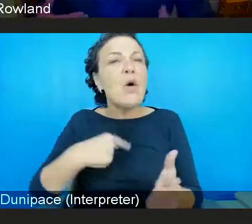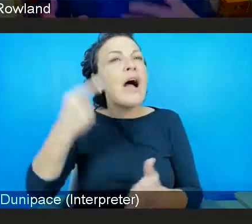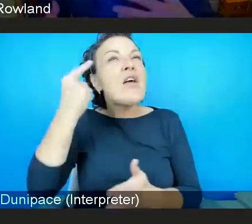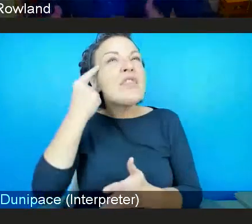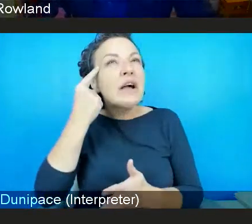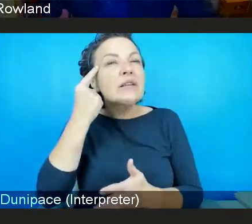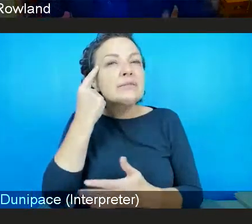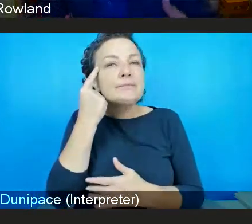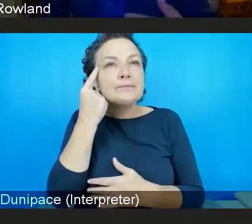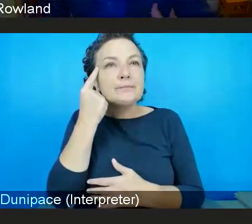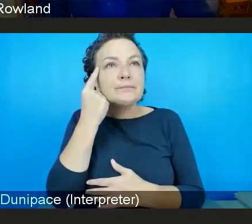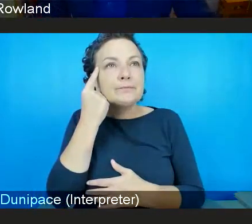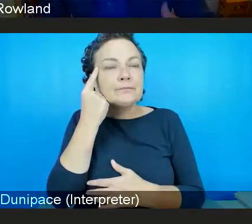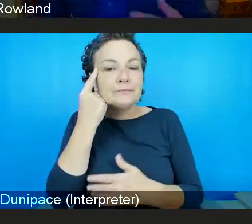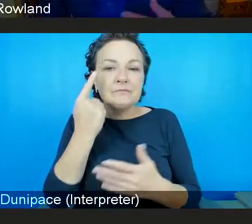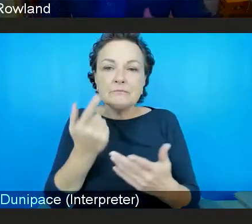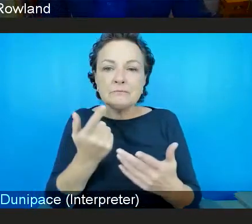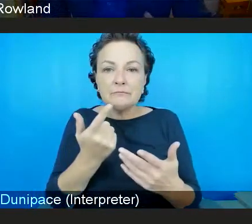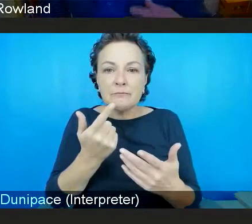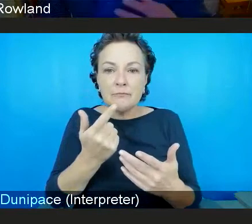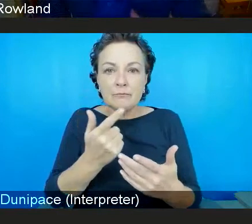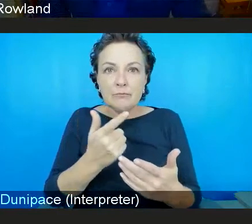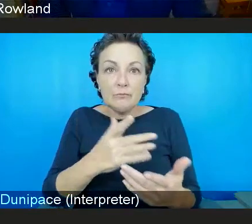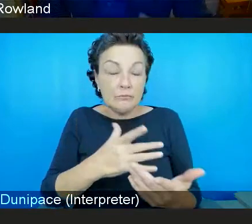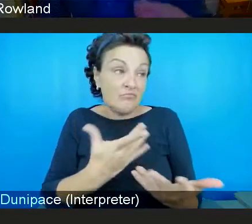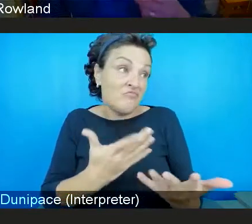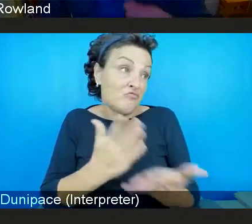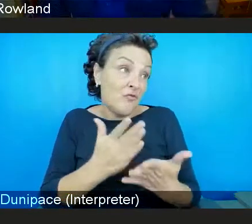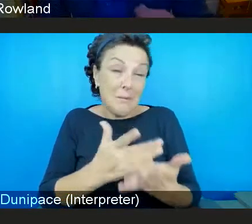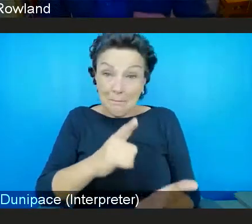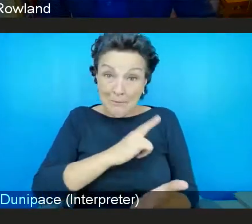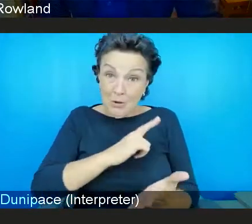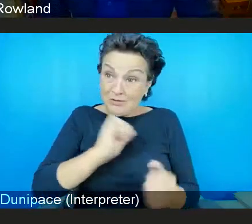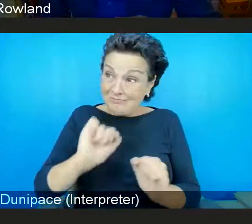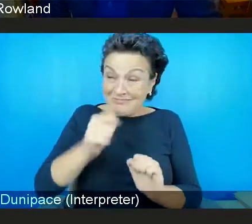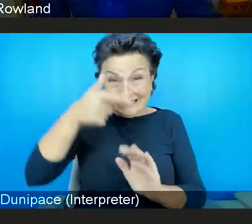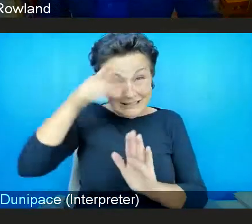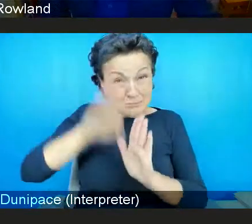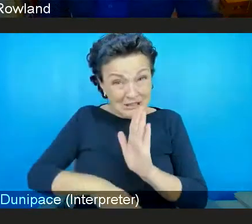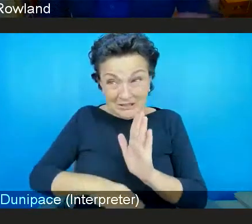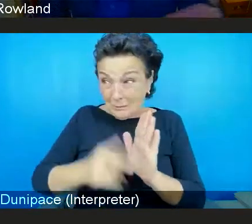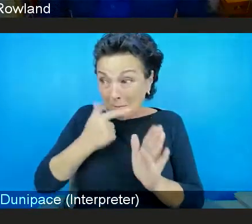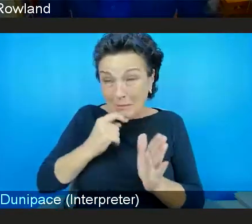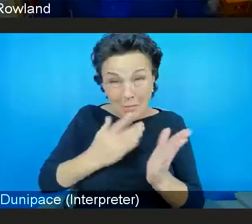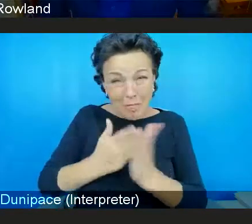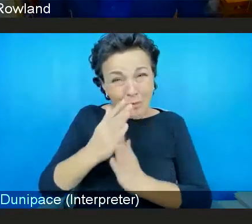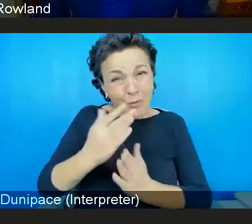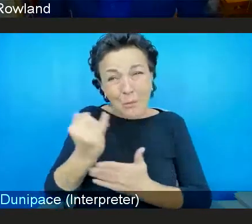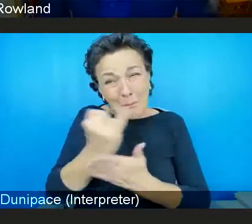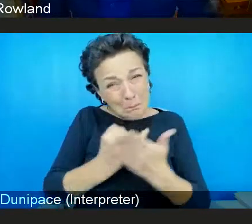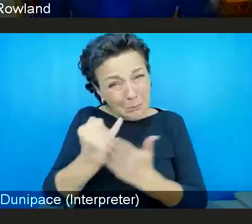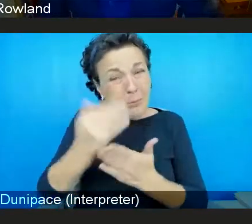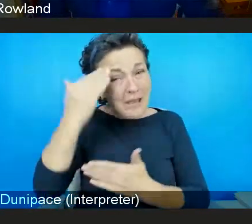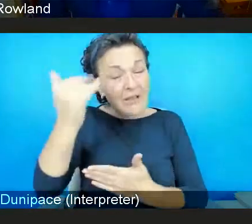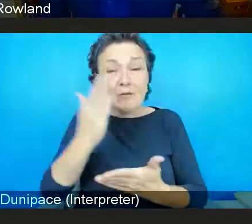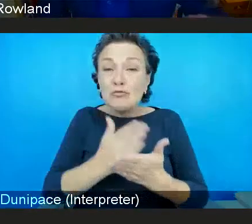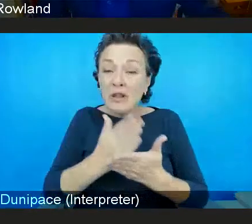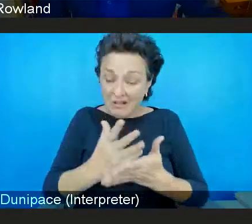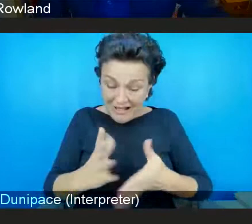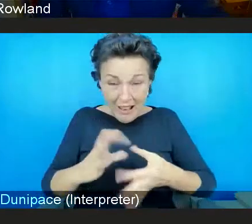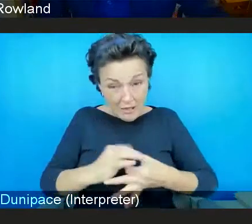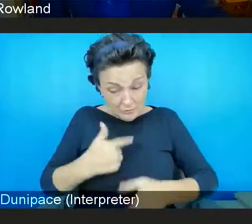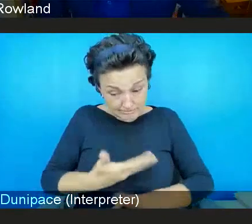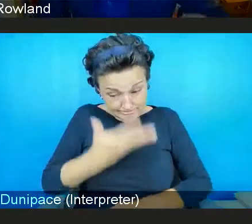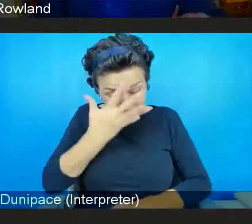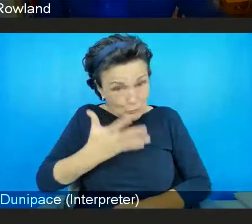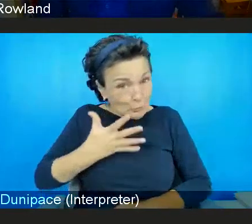much of the experience of poor mental health is linked to a deep sense of shame. And it